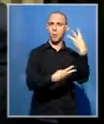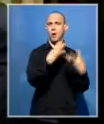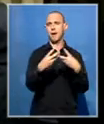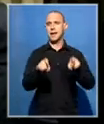Pretoria.